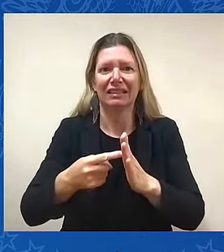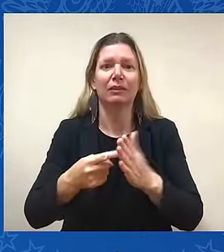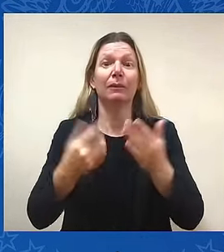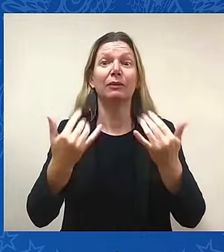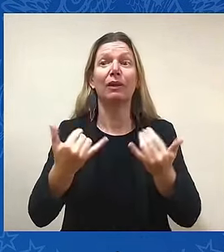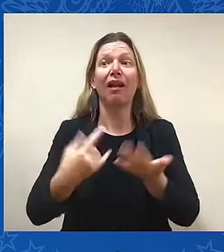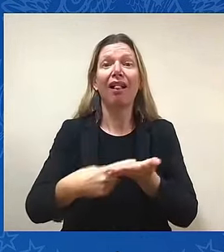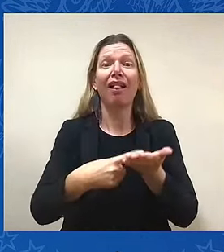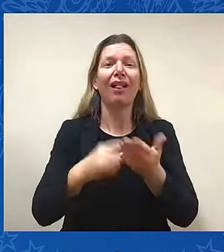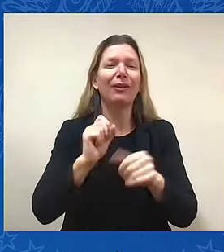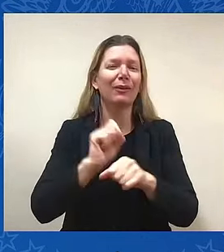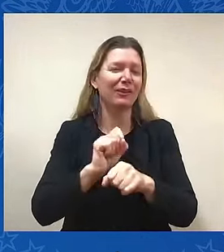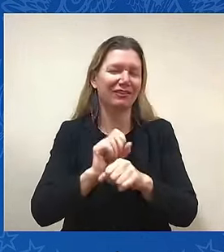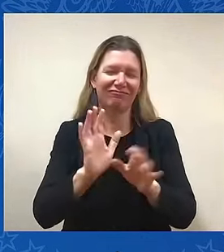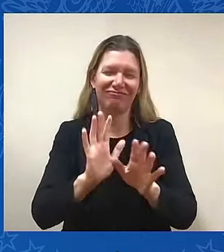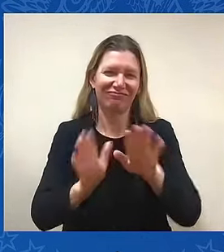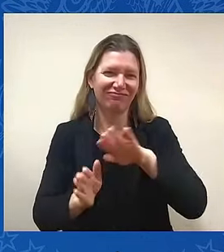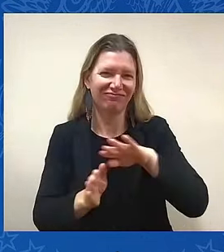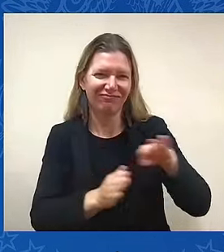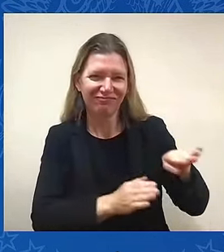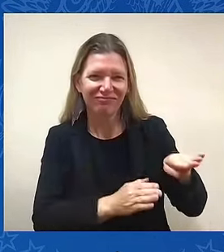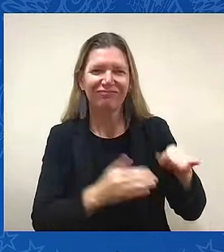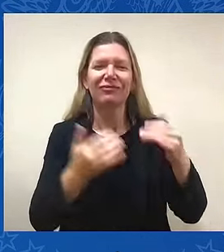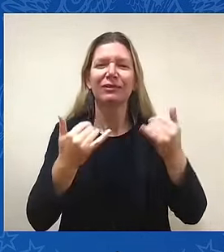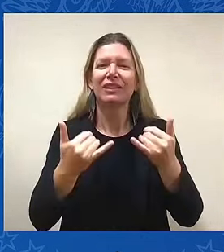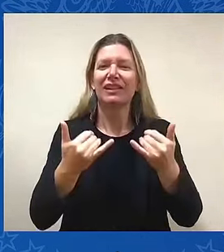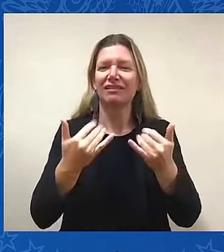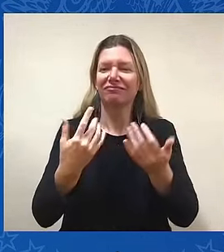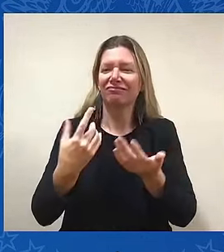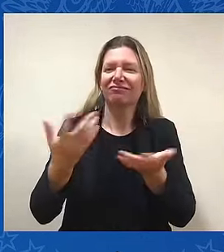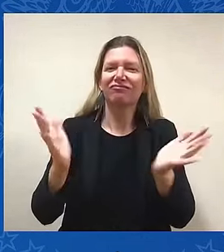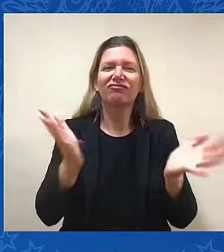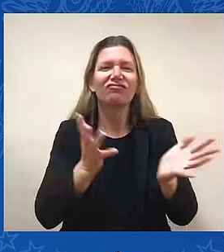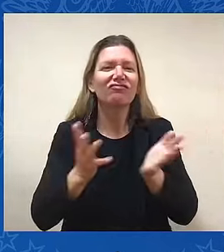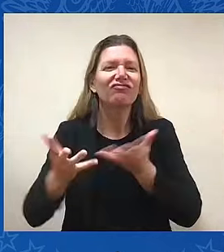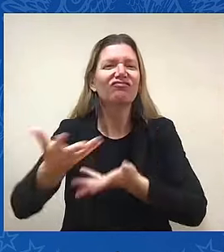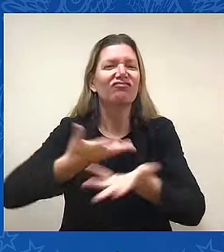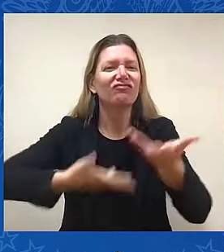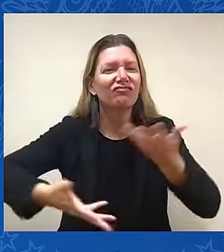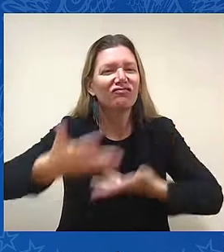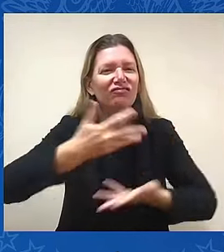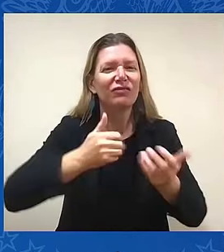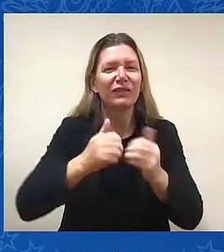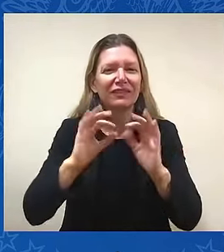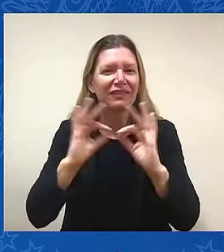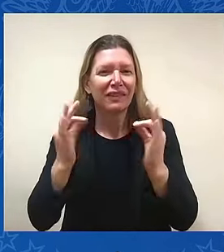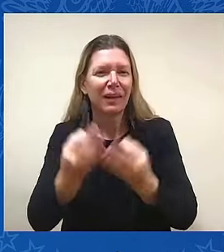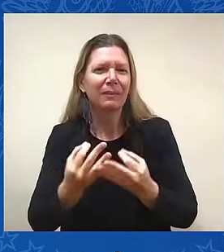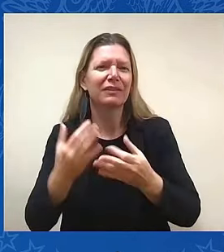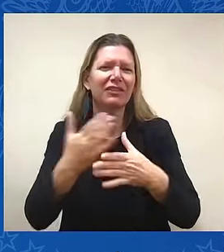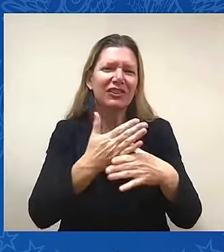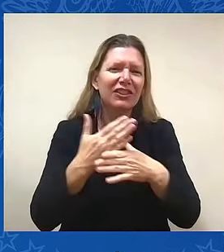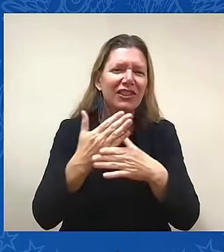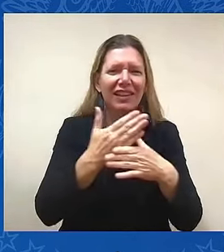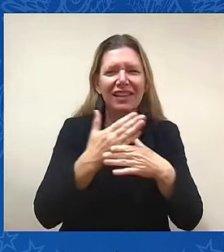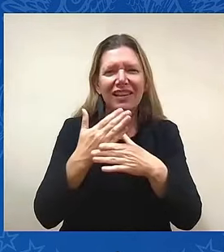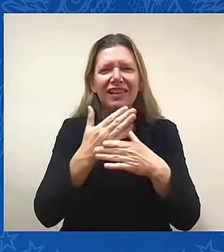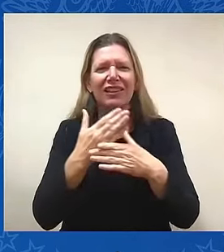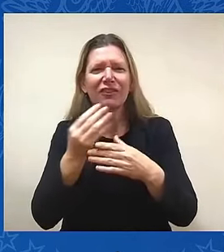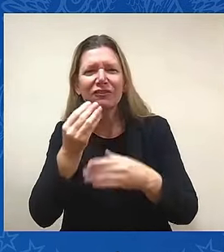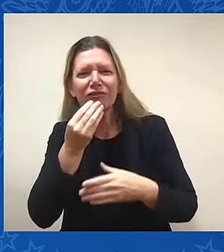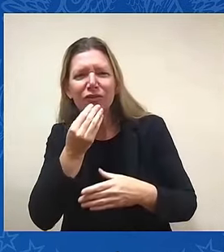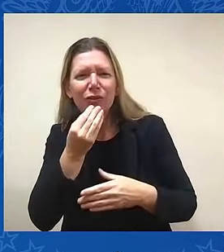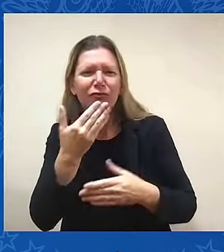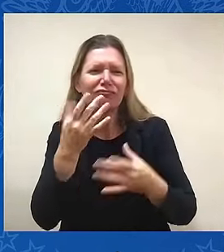families. Sharing some laughs and some good food and enjoying the start of summer before it even gets more